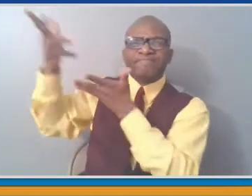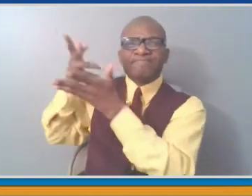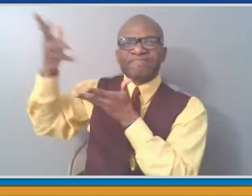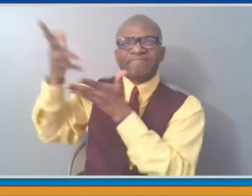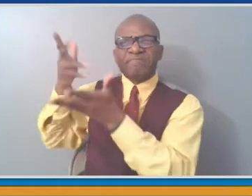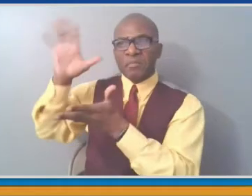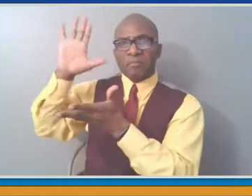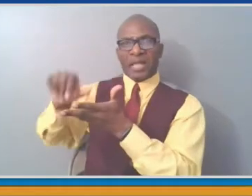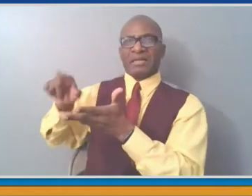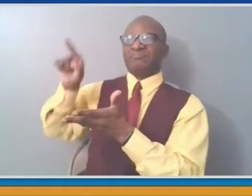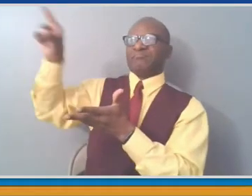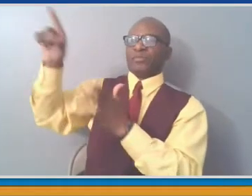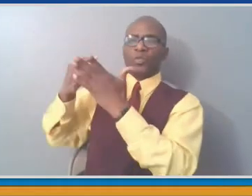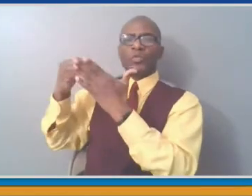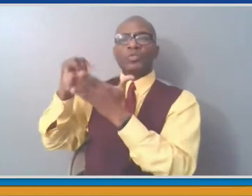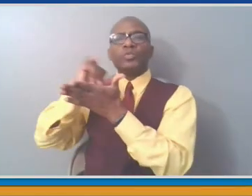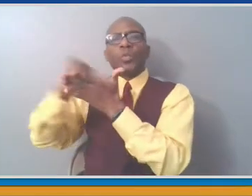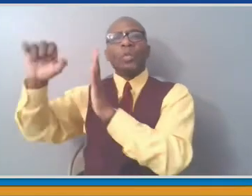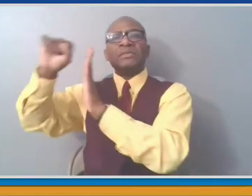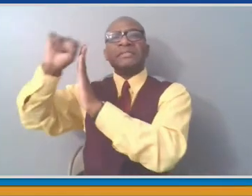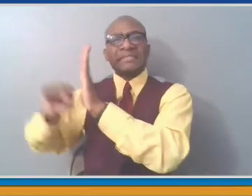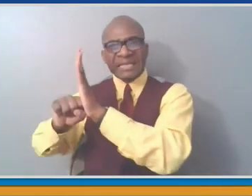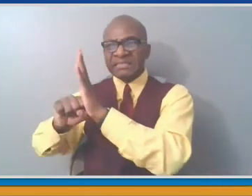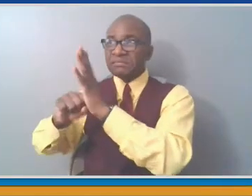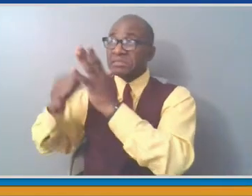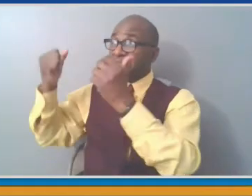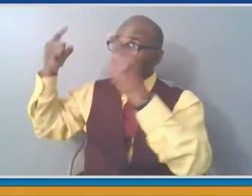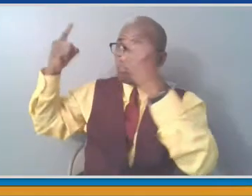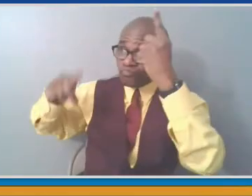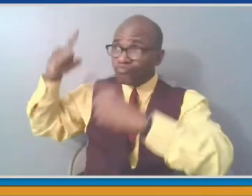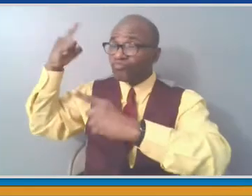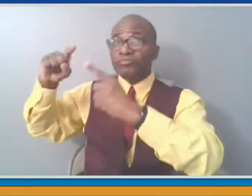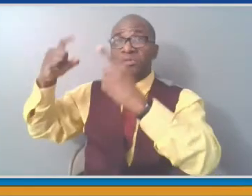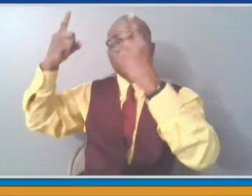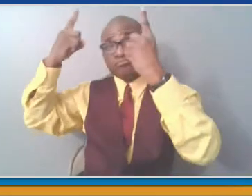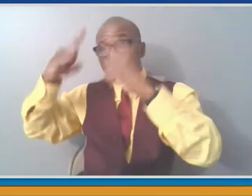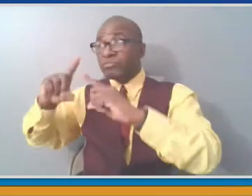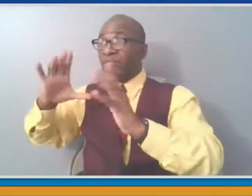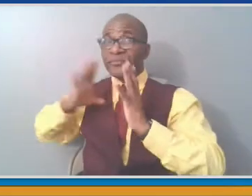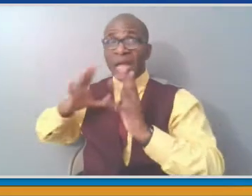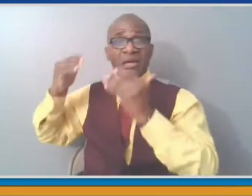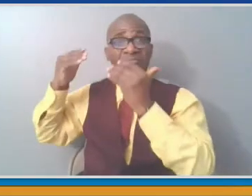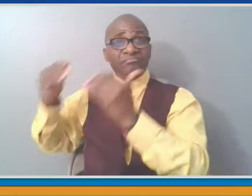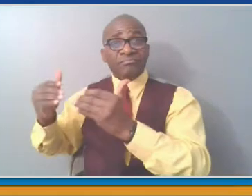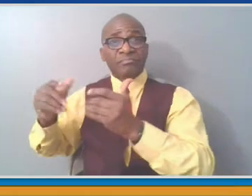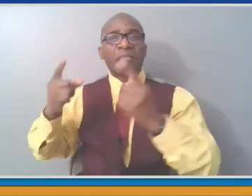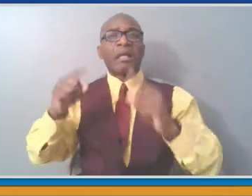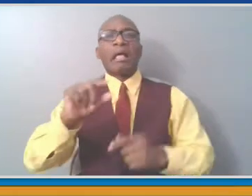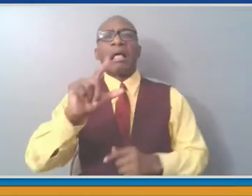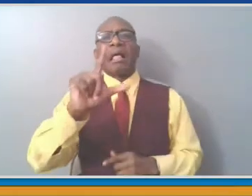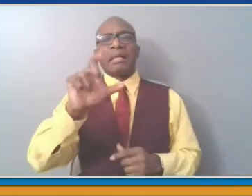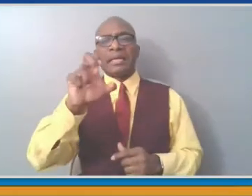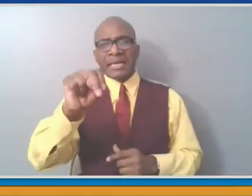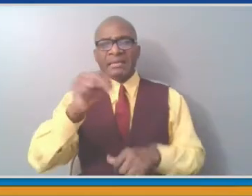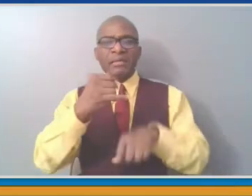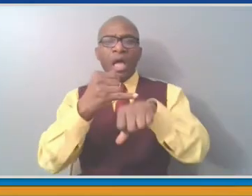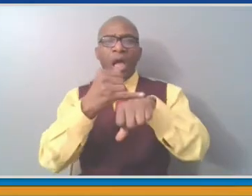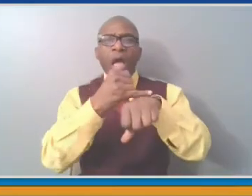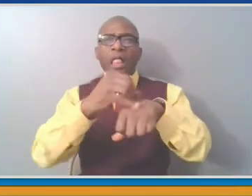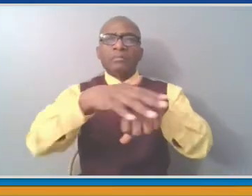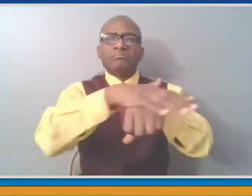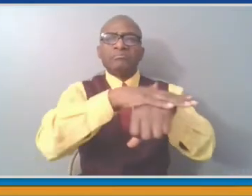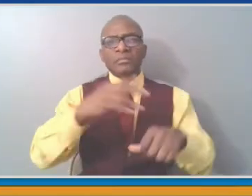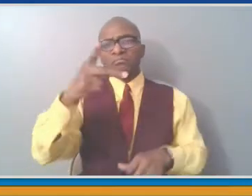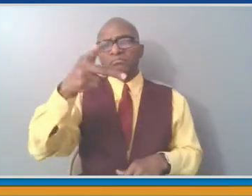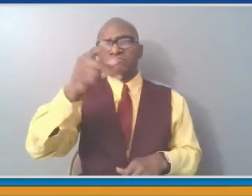They have already made, as you know, a willingness to open up Glen Island so that a certain number of cars can go down there and people can walk about the